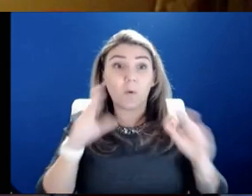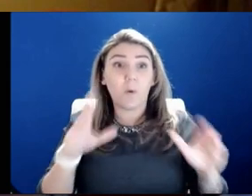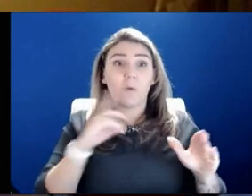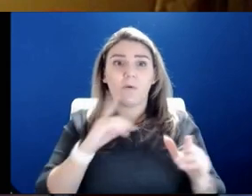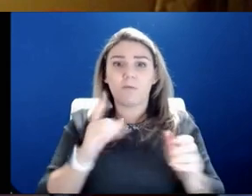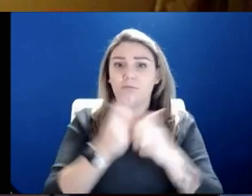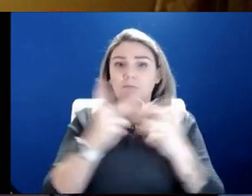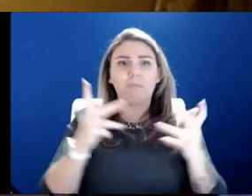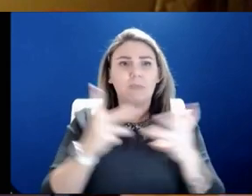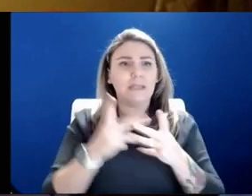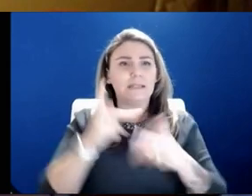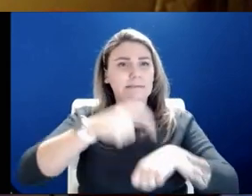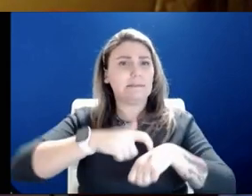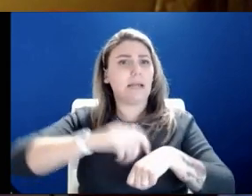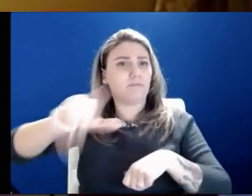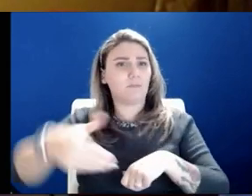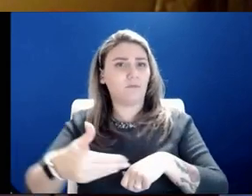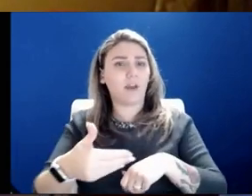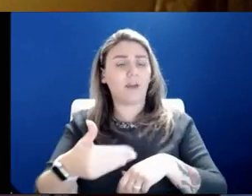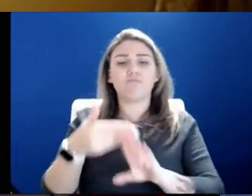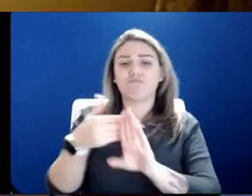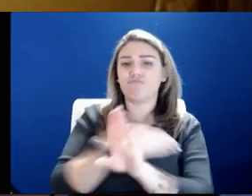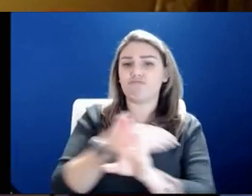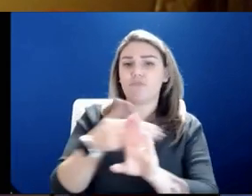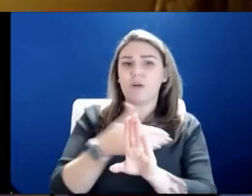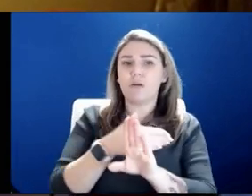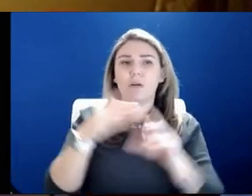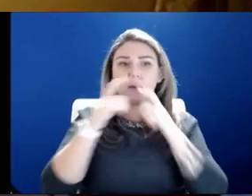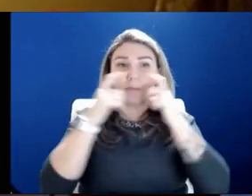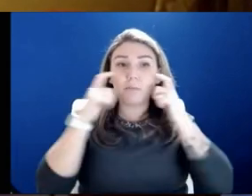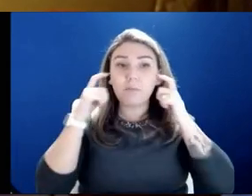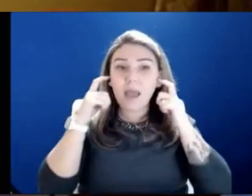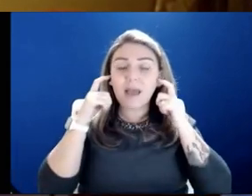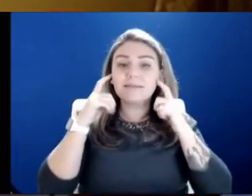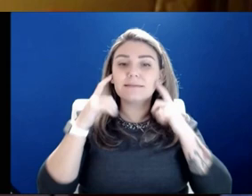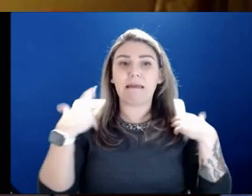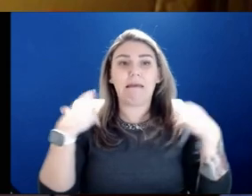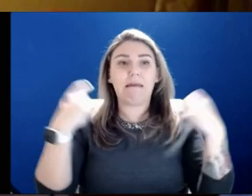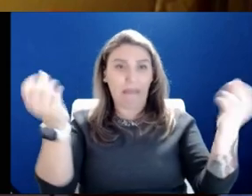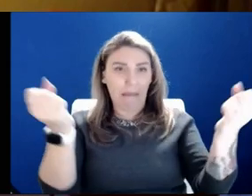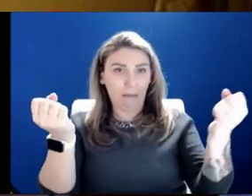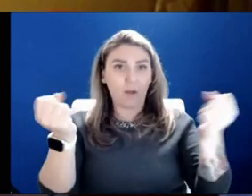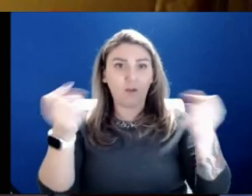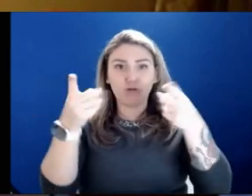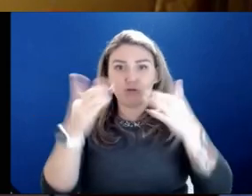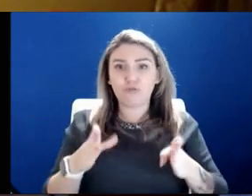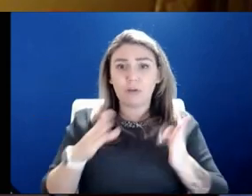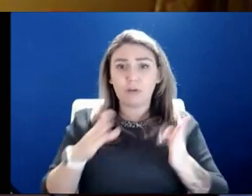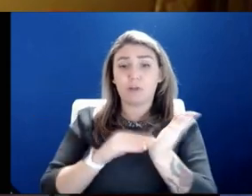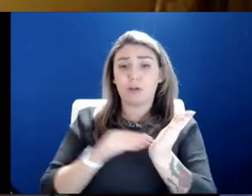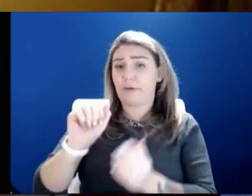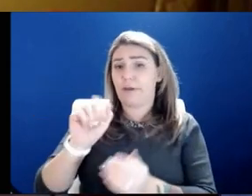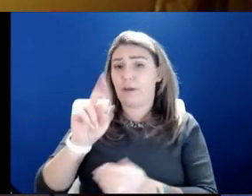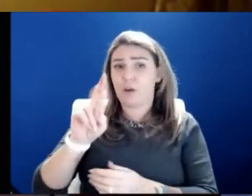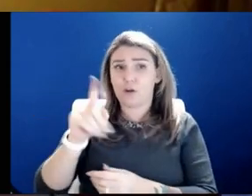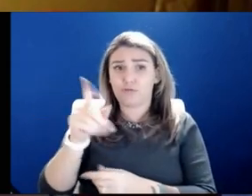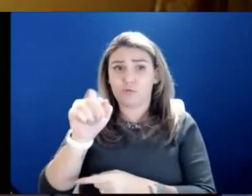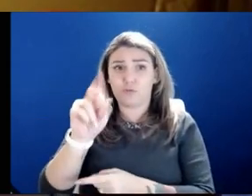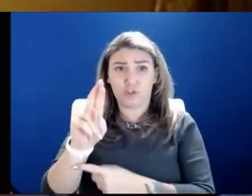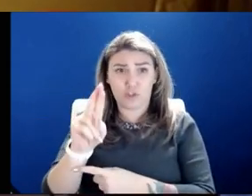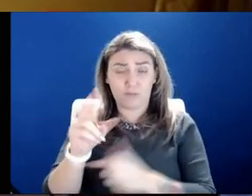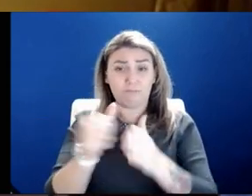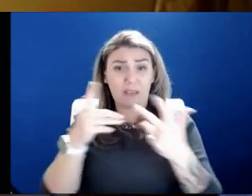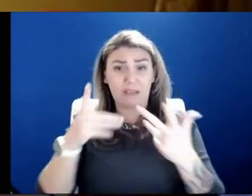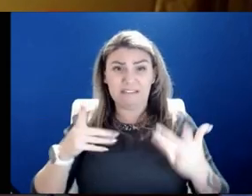times when we had prior iterations of our mask order, our health director, Dr. Archer, um, had a good number of staff folks that were